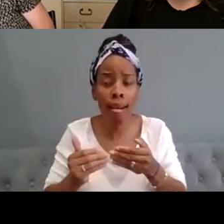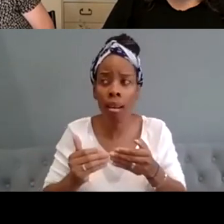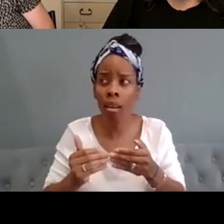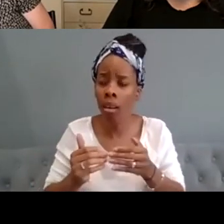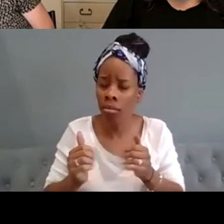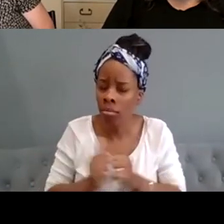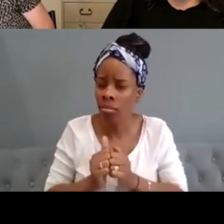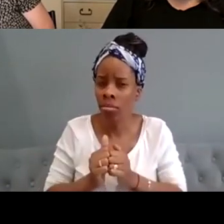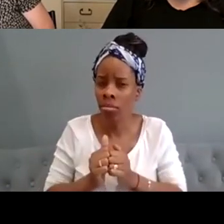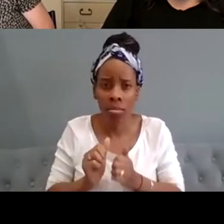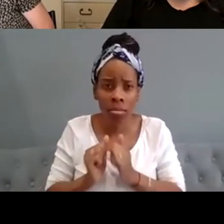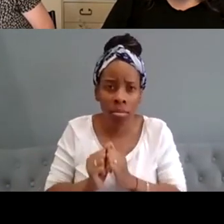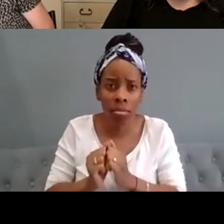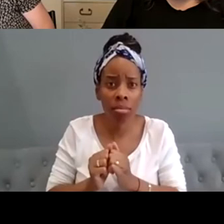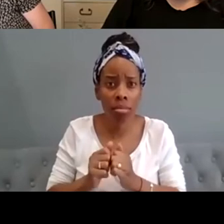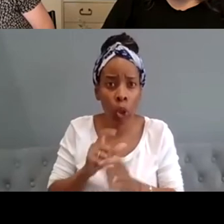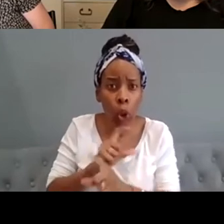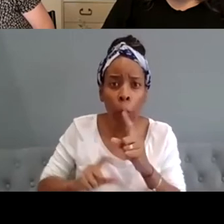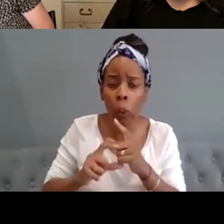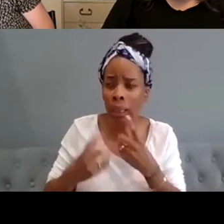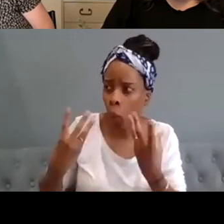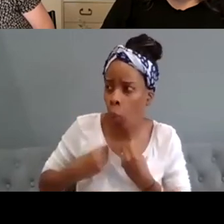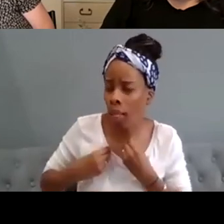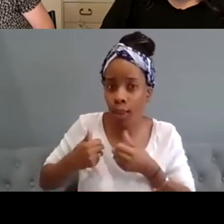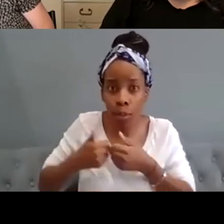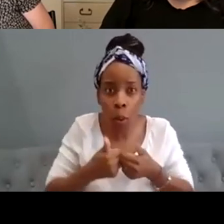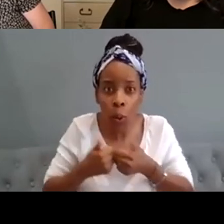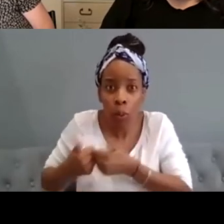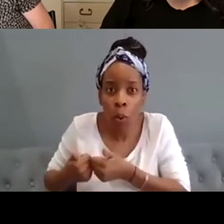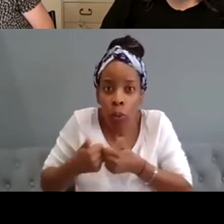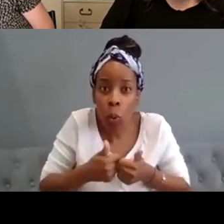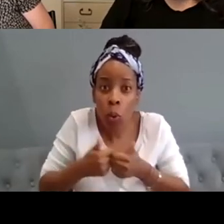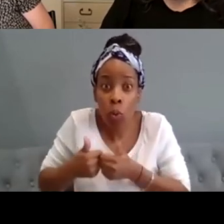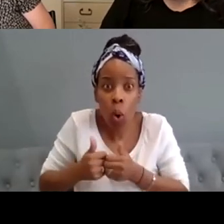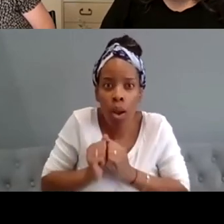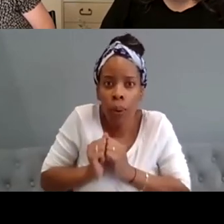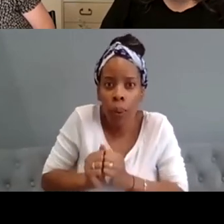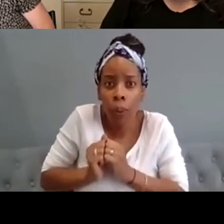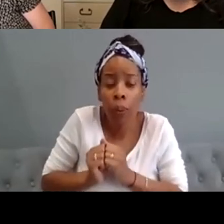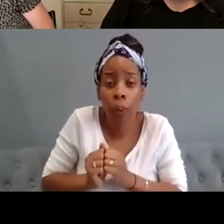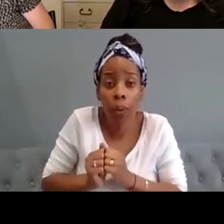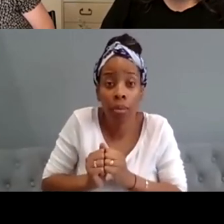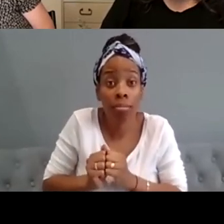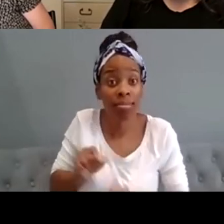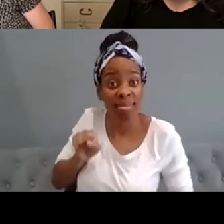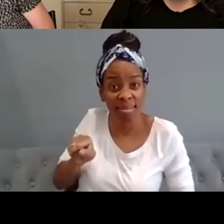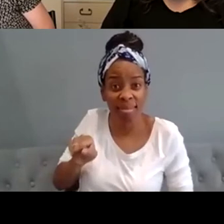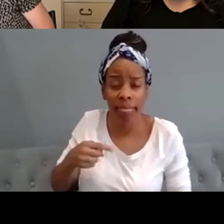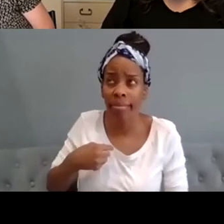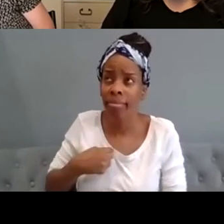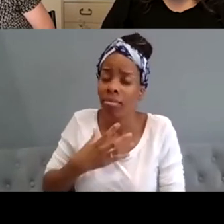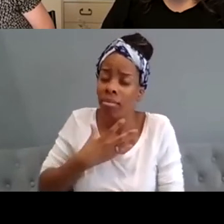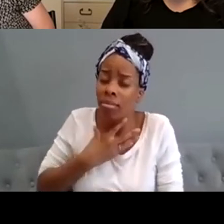support and support know um that's still something that i'm desperately seeking